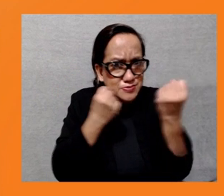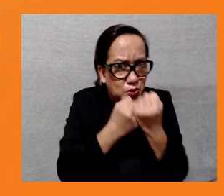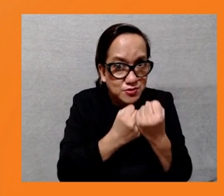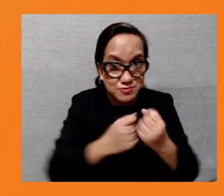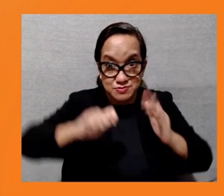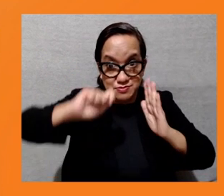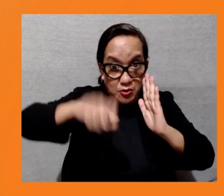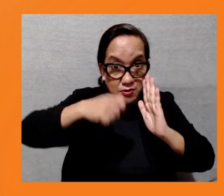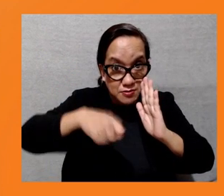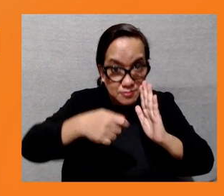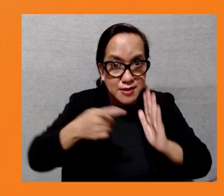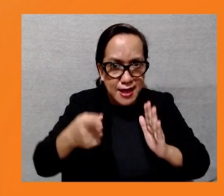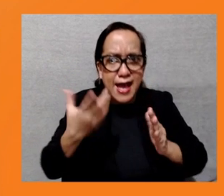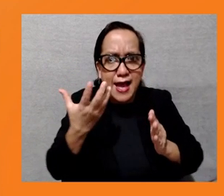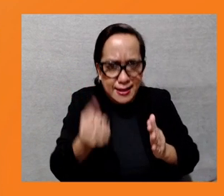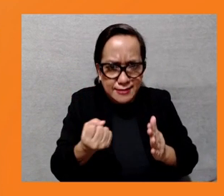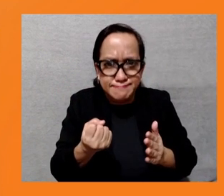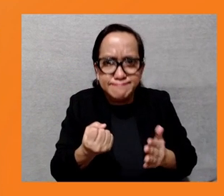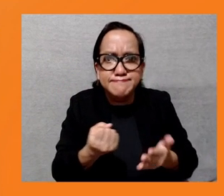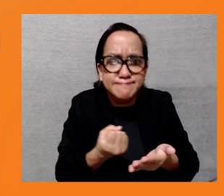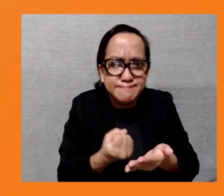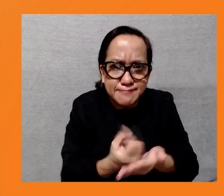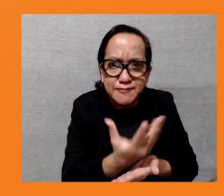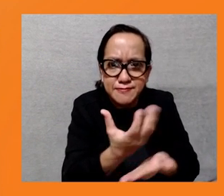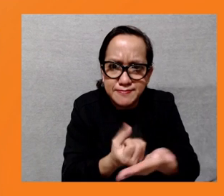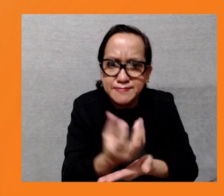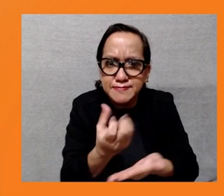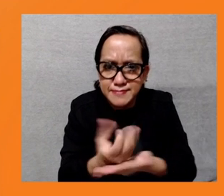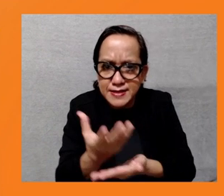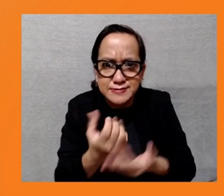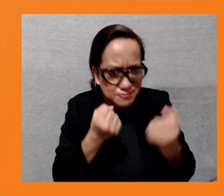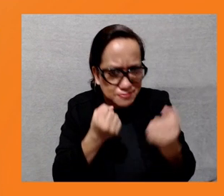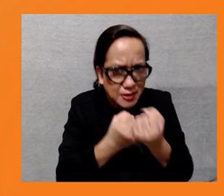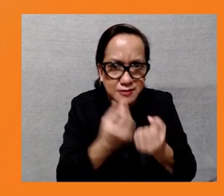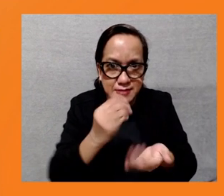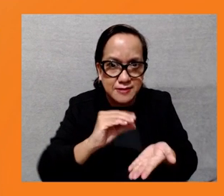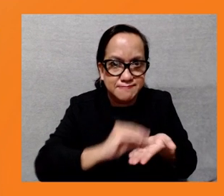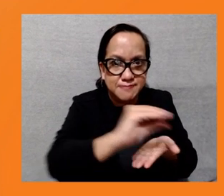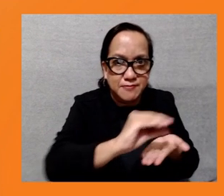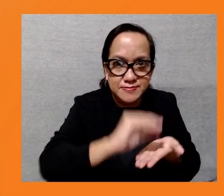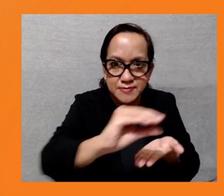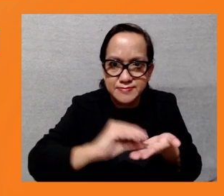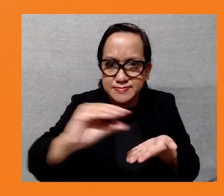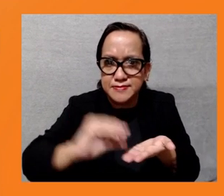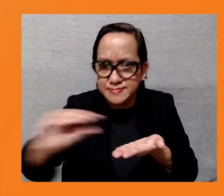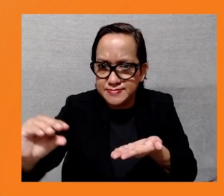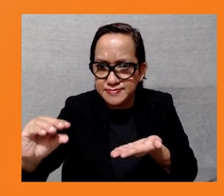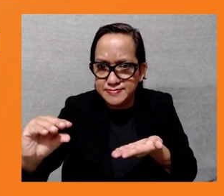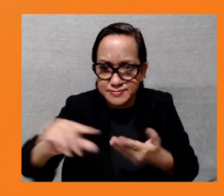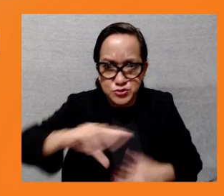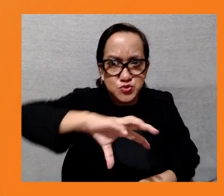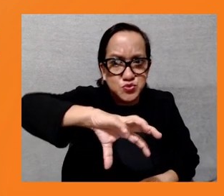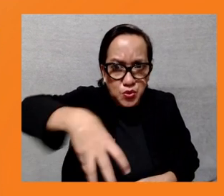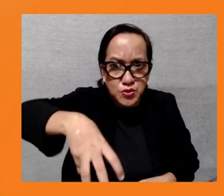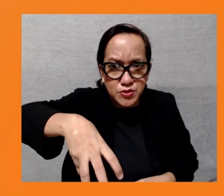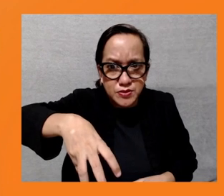nor will it finance projects that do not comply with the host country's social and environment laws and regulation, including those laws implementing